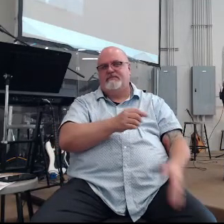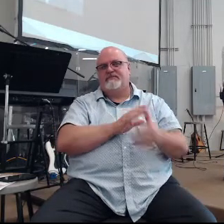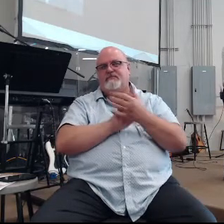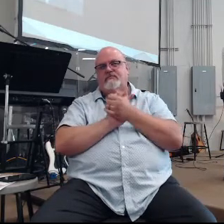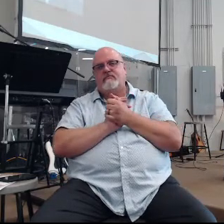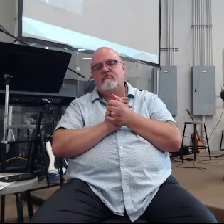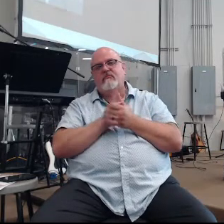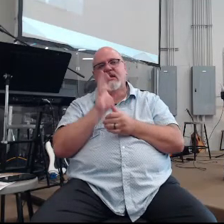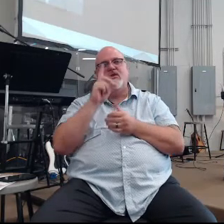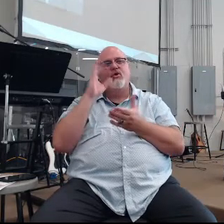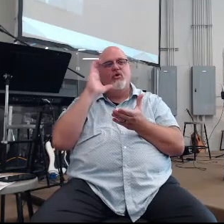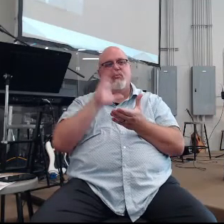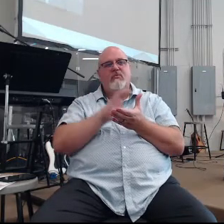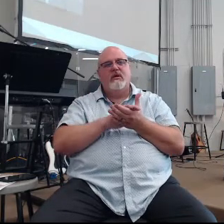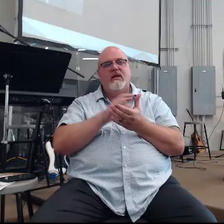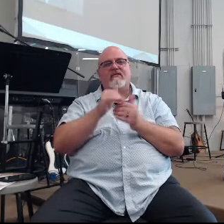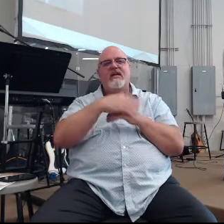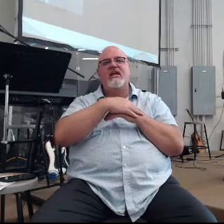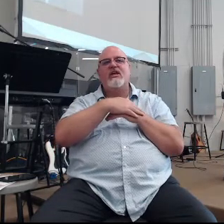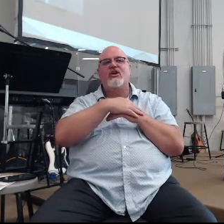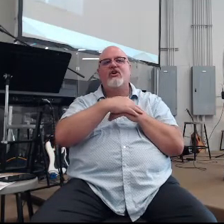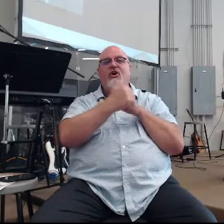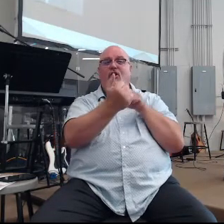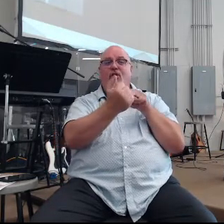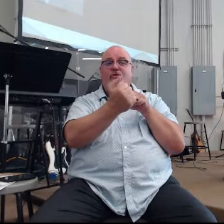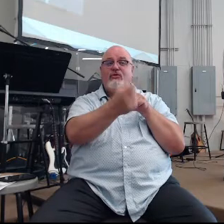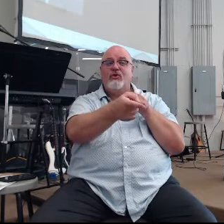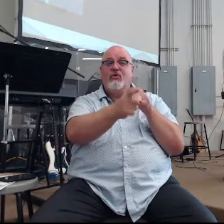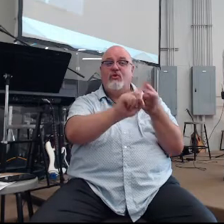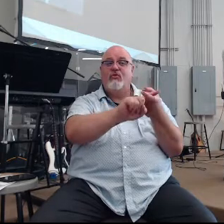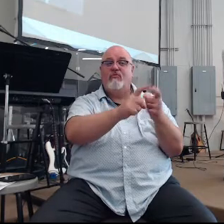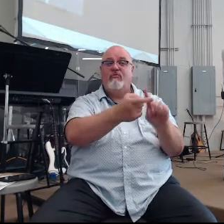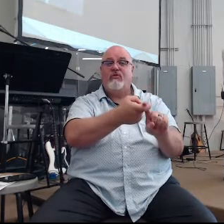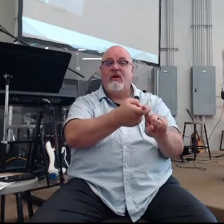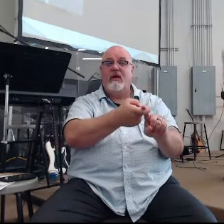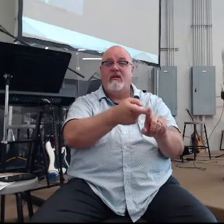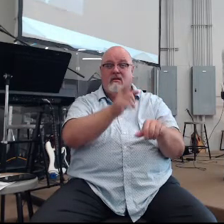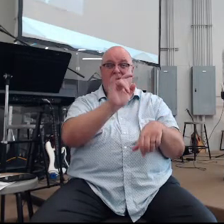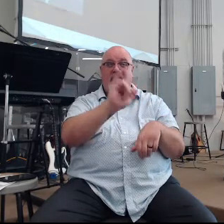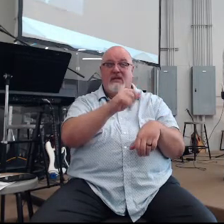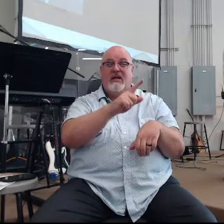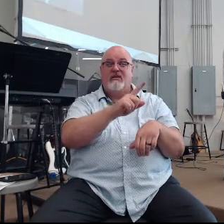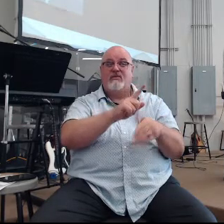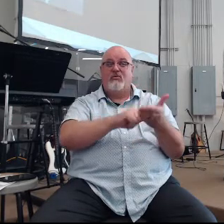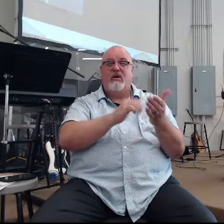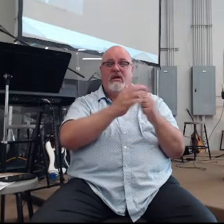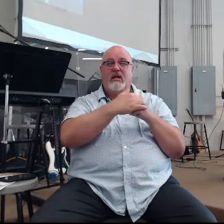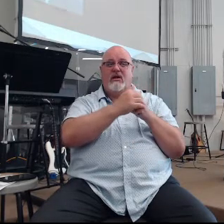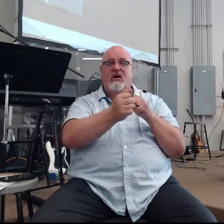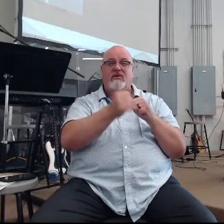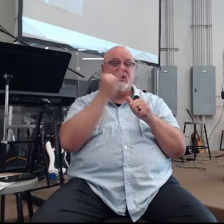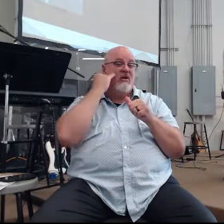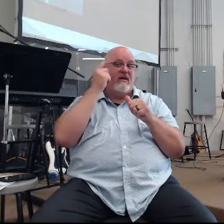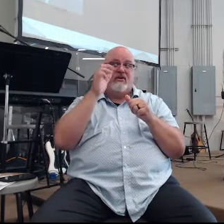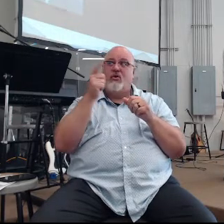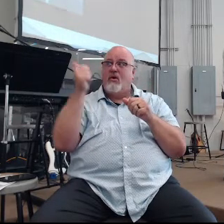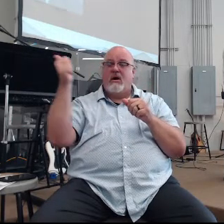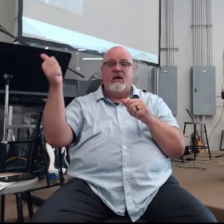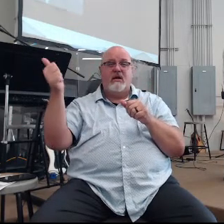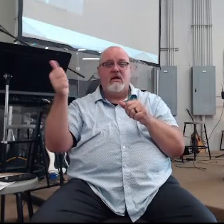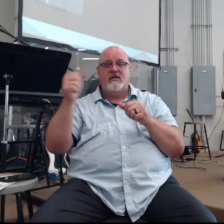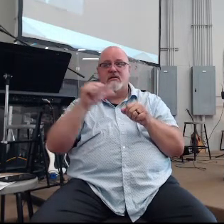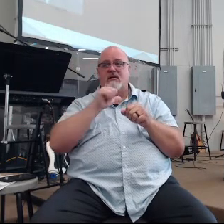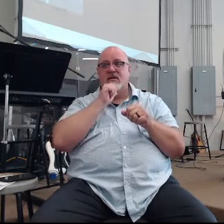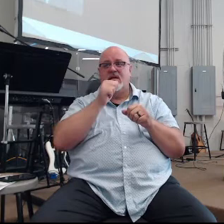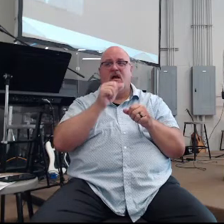And do you really believe he calls you friend? Because that's what he calls you. If you're his, he says, are no longer slaves,